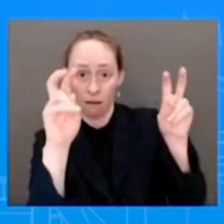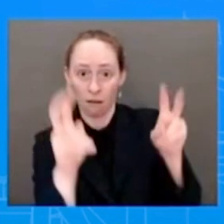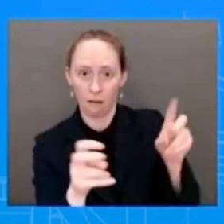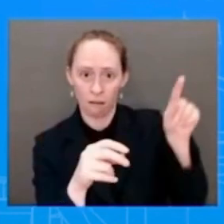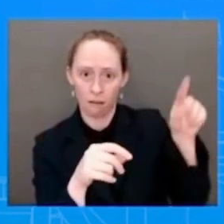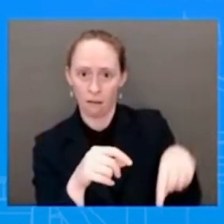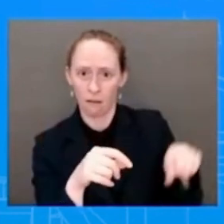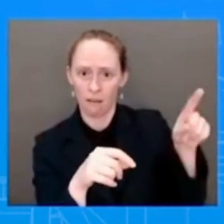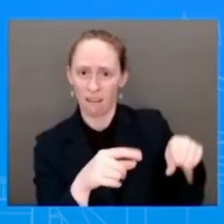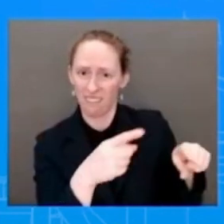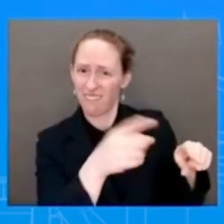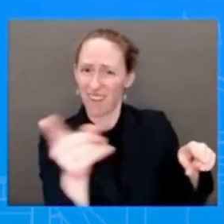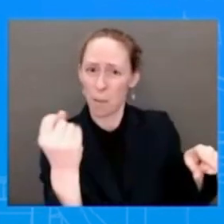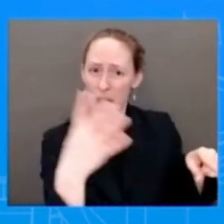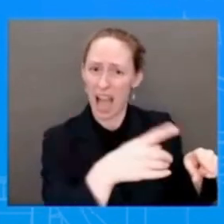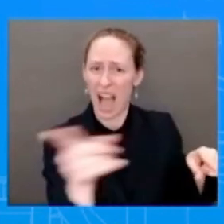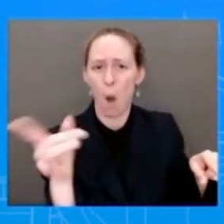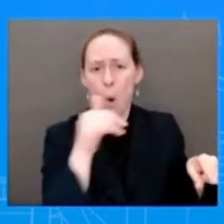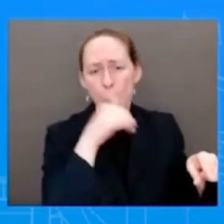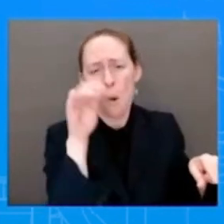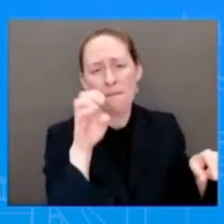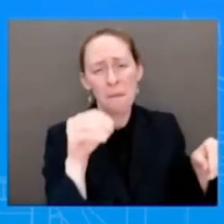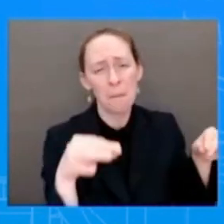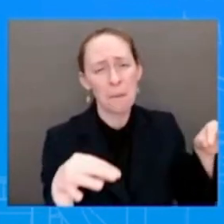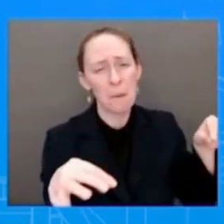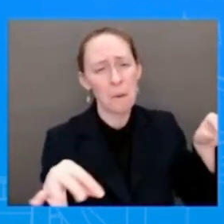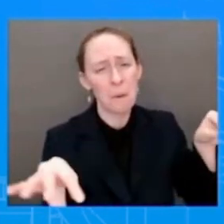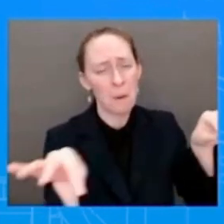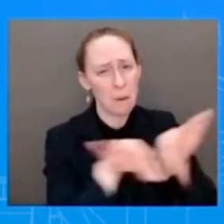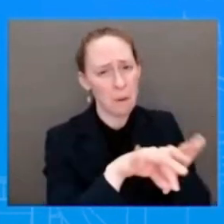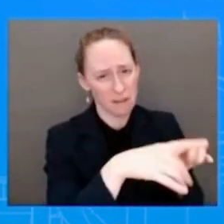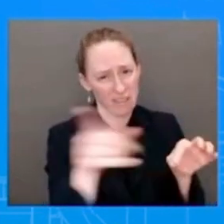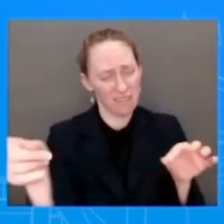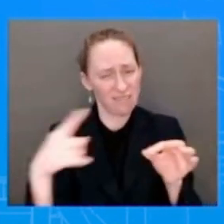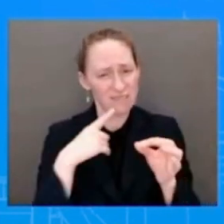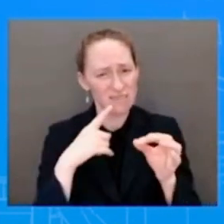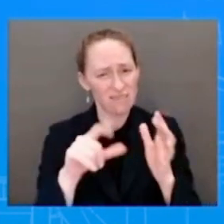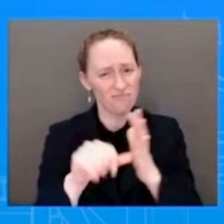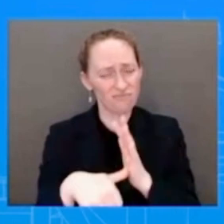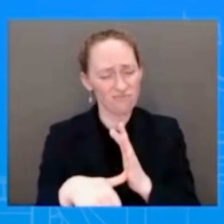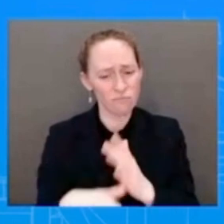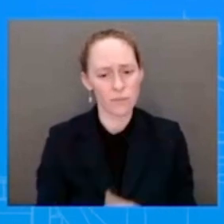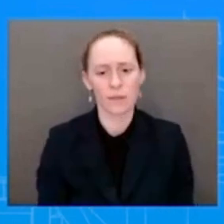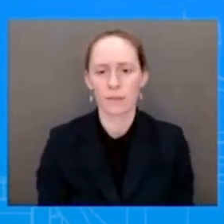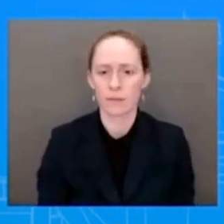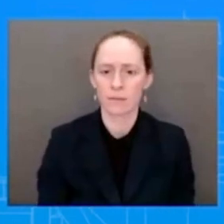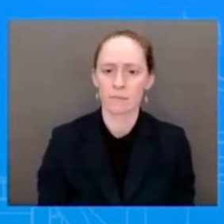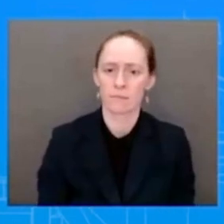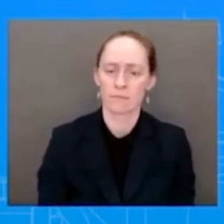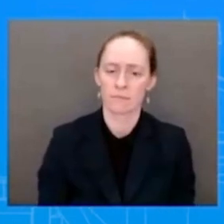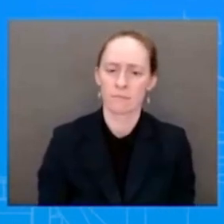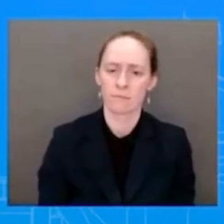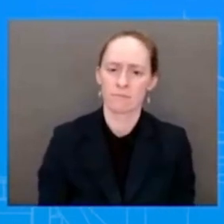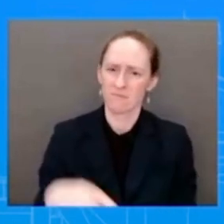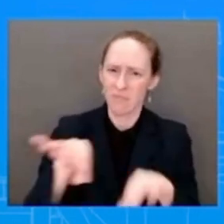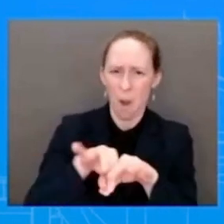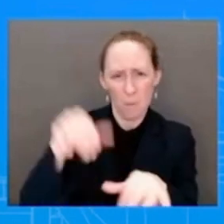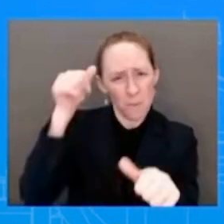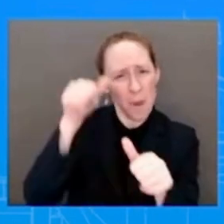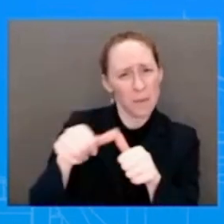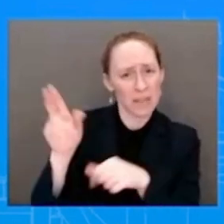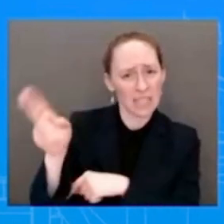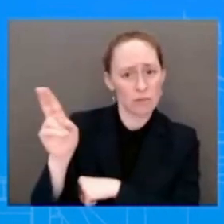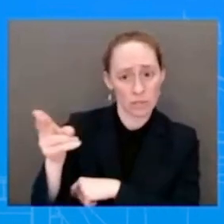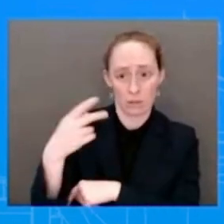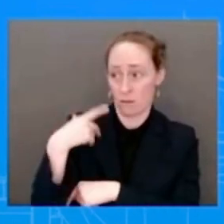order was to move things forward. Remember, this is a record historic peace executive order that we have not seen from any other President before.